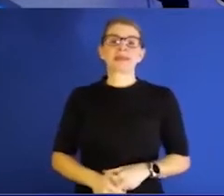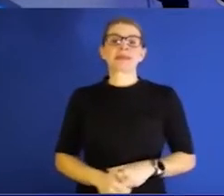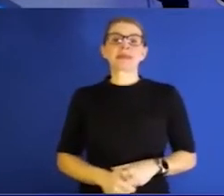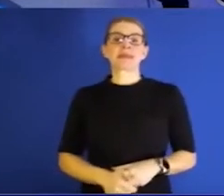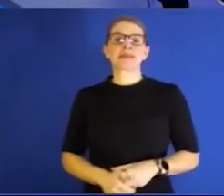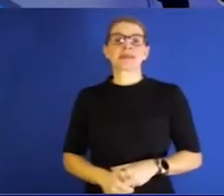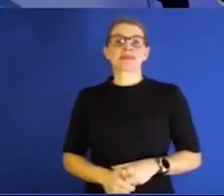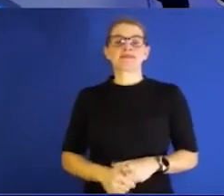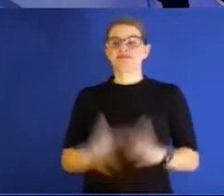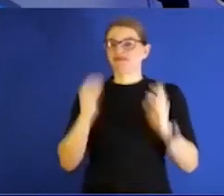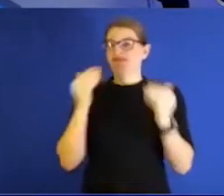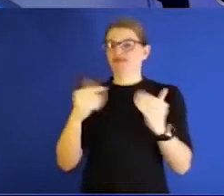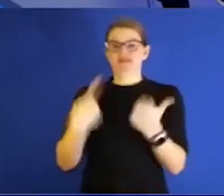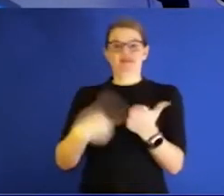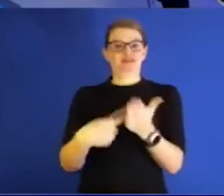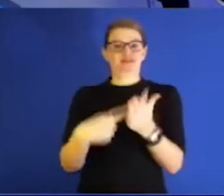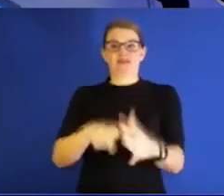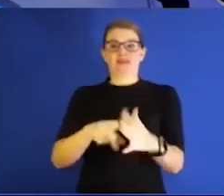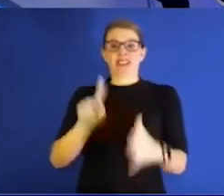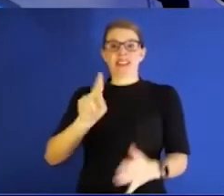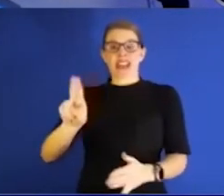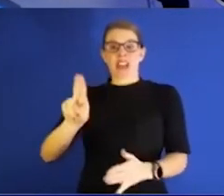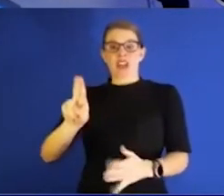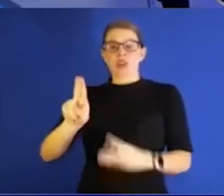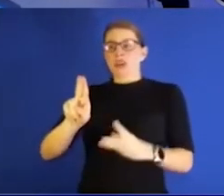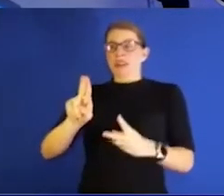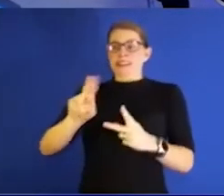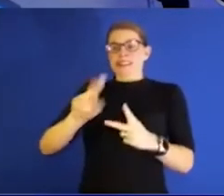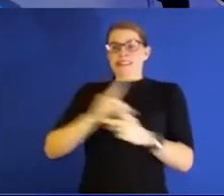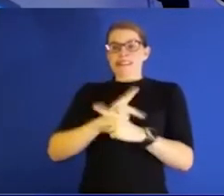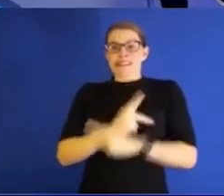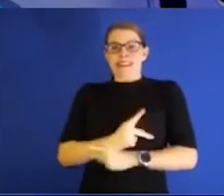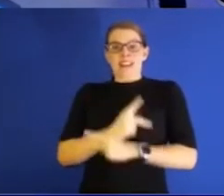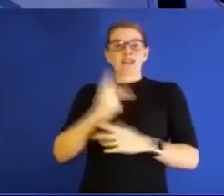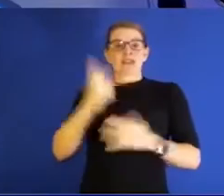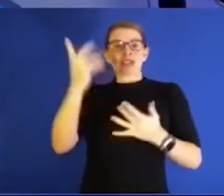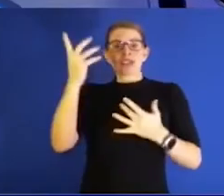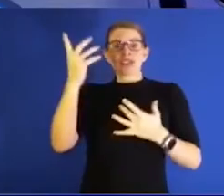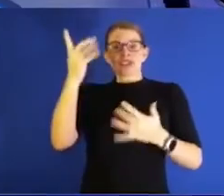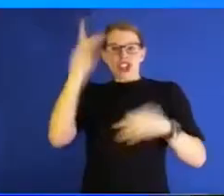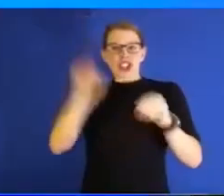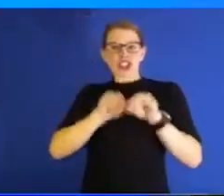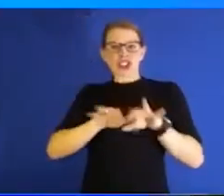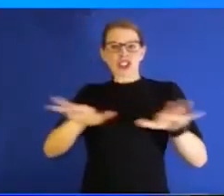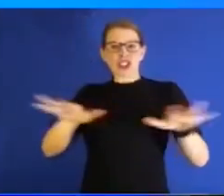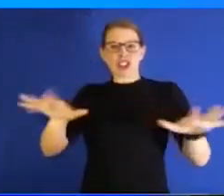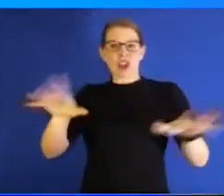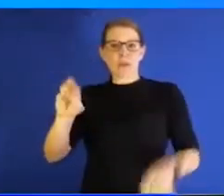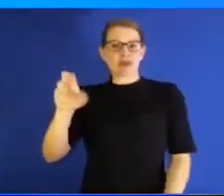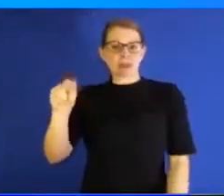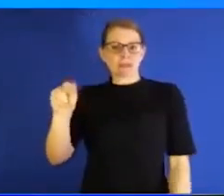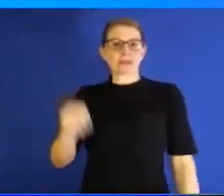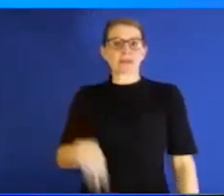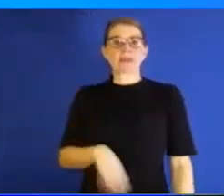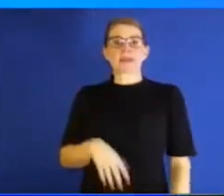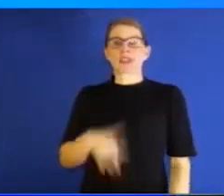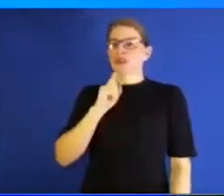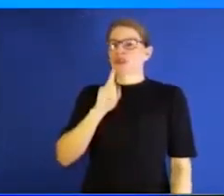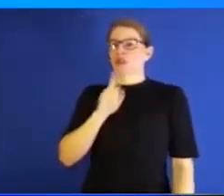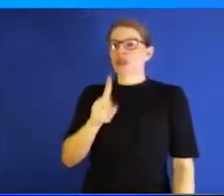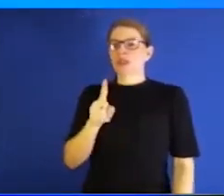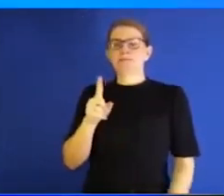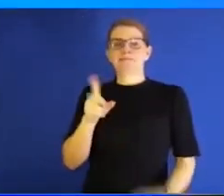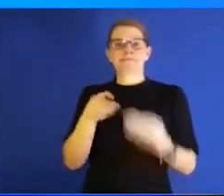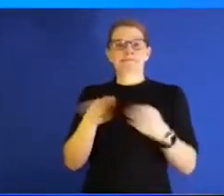jump in and talk about how KU has been weathering this latest surge. Sure. Sure. know, just like the rest of the community, we